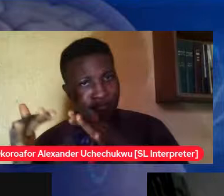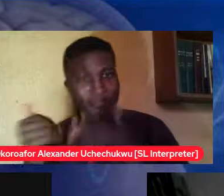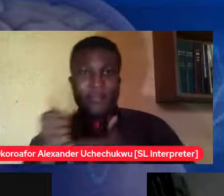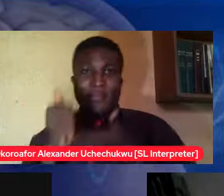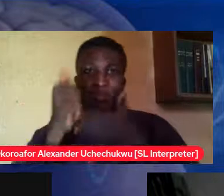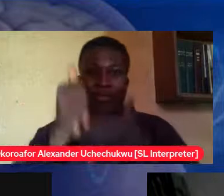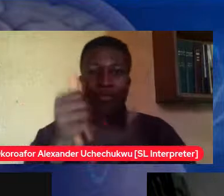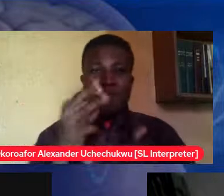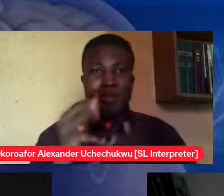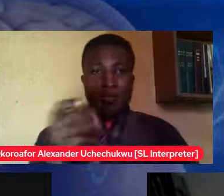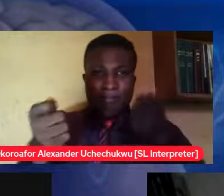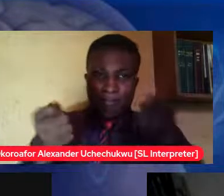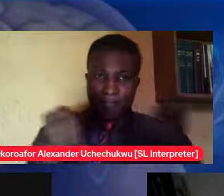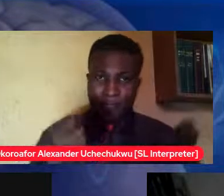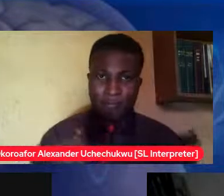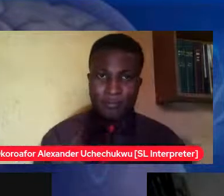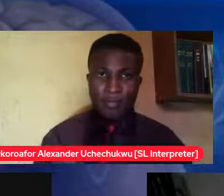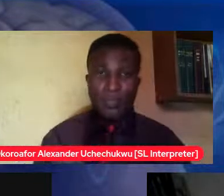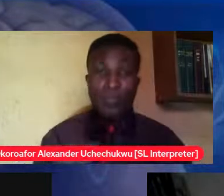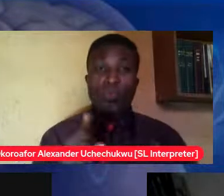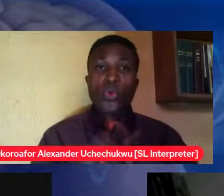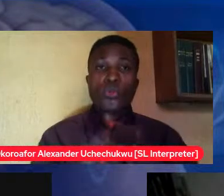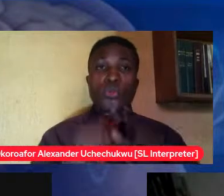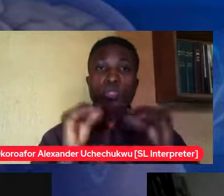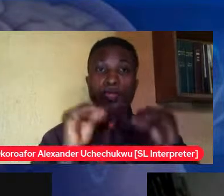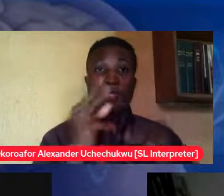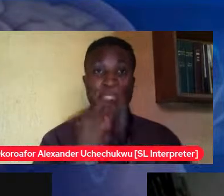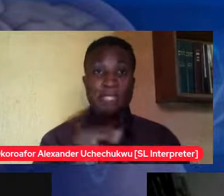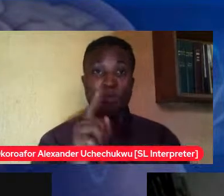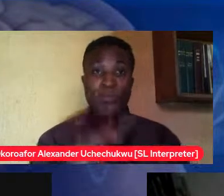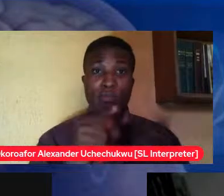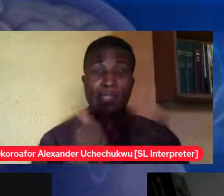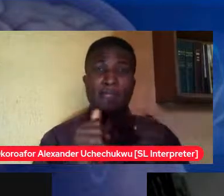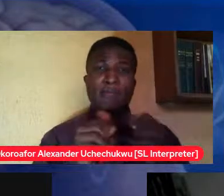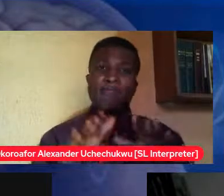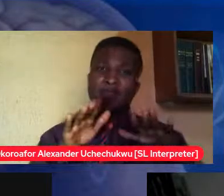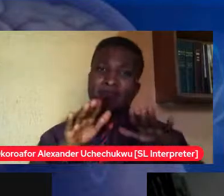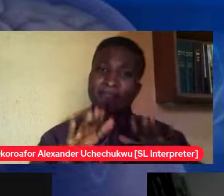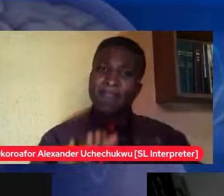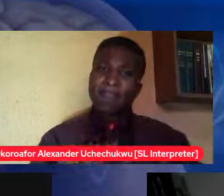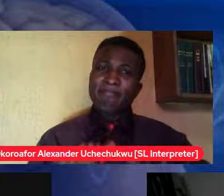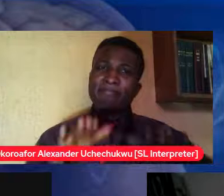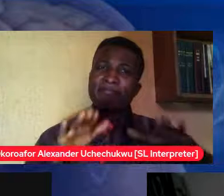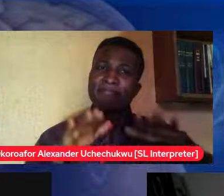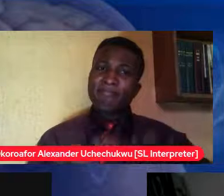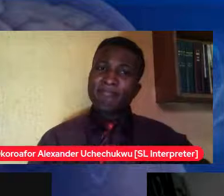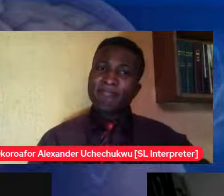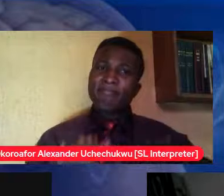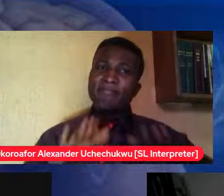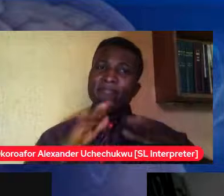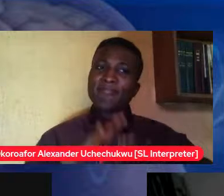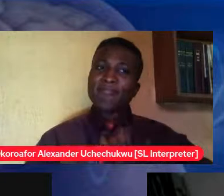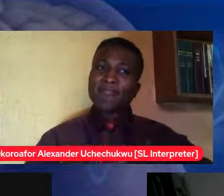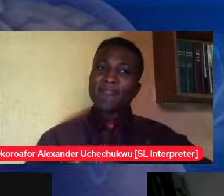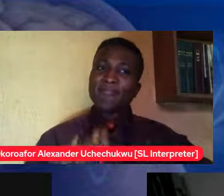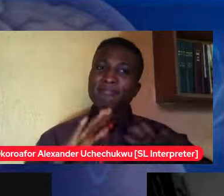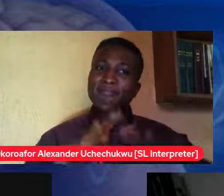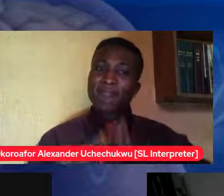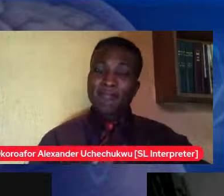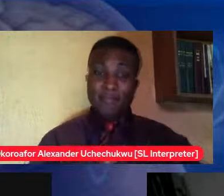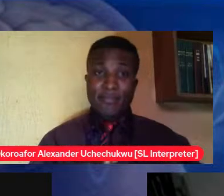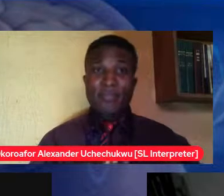teach them to be gentle so in as much as they like the person they have to understand that indeed